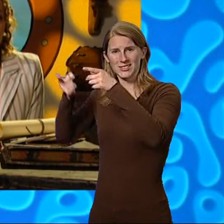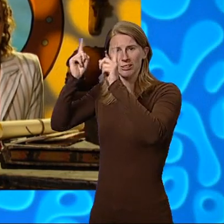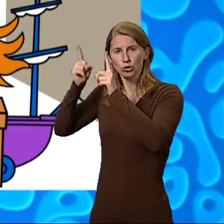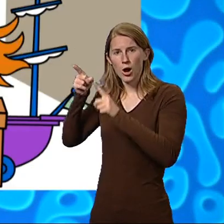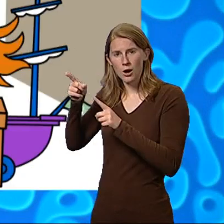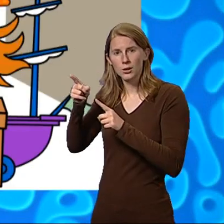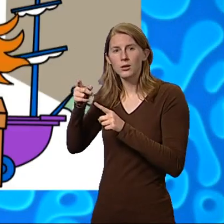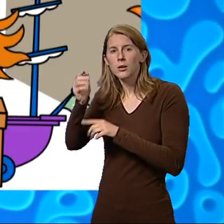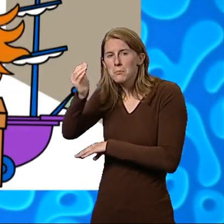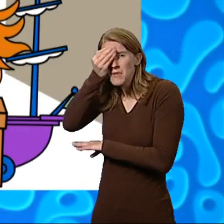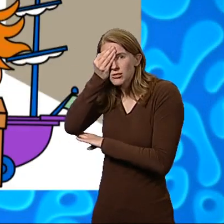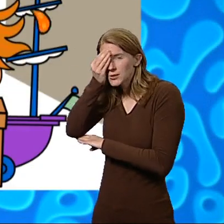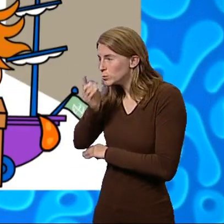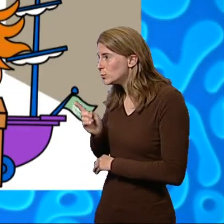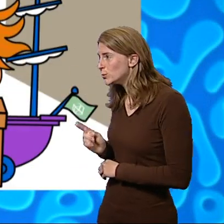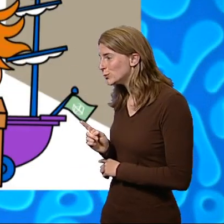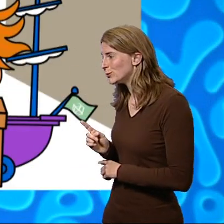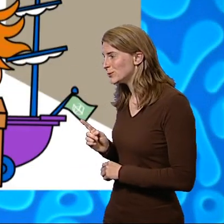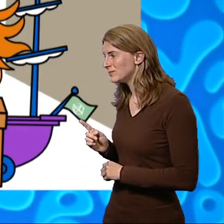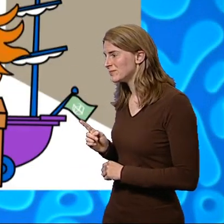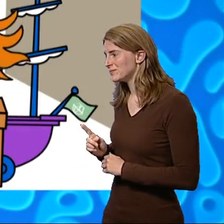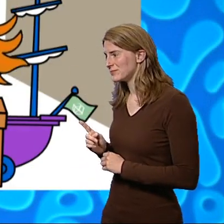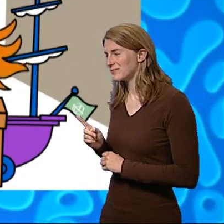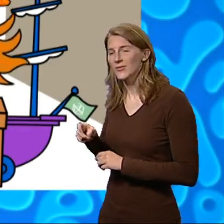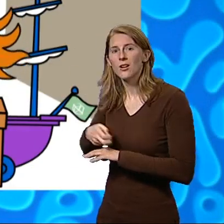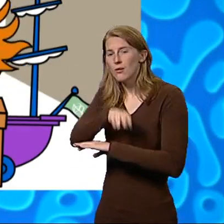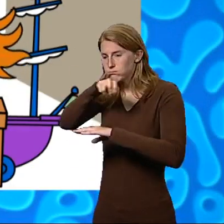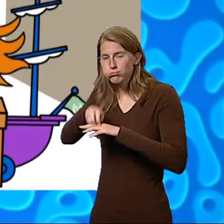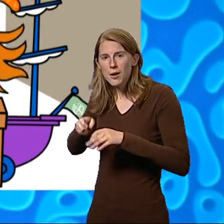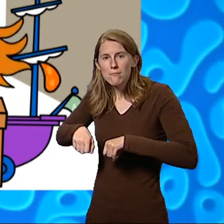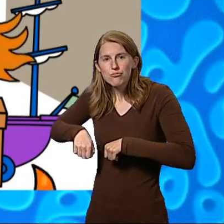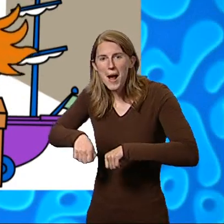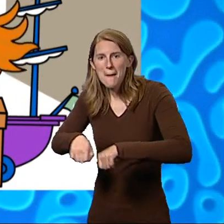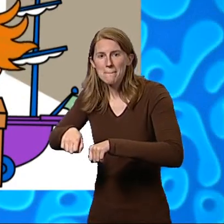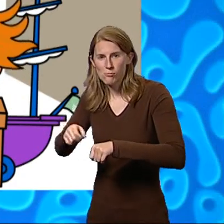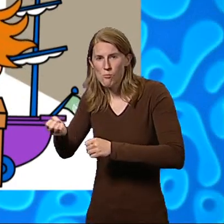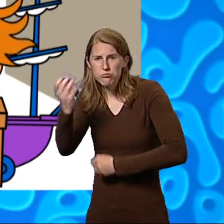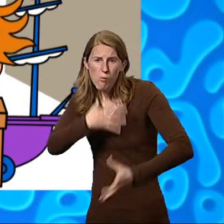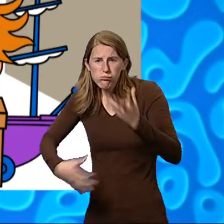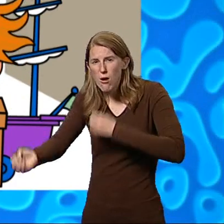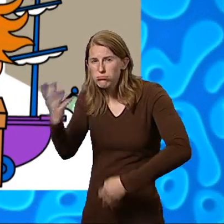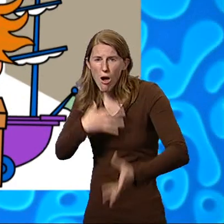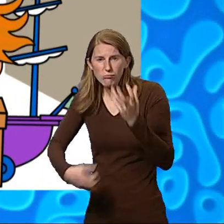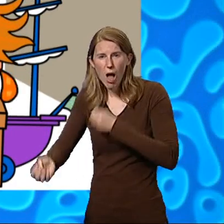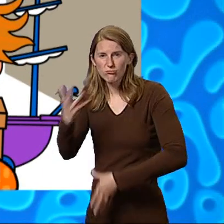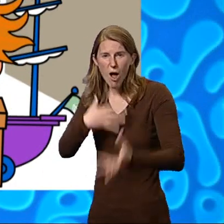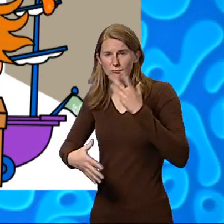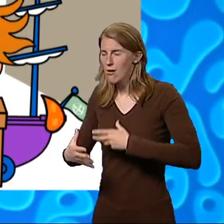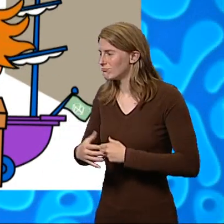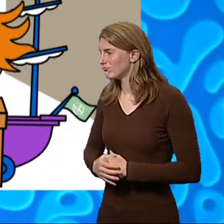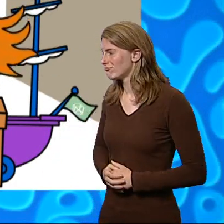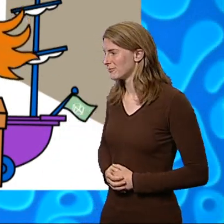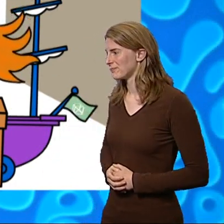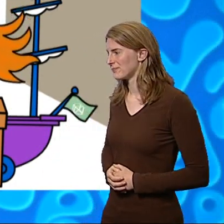Patagonia Clatterbottom. She sat in her boat pram eating a great pile of food. Shlip,